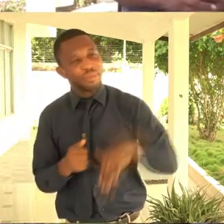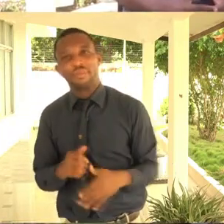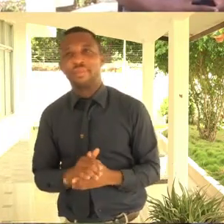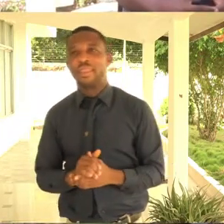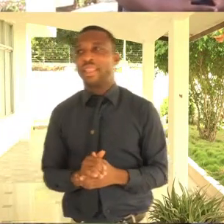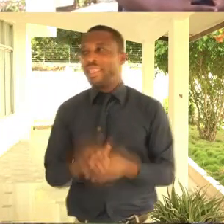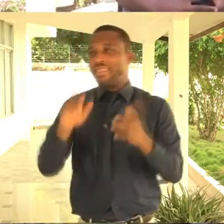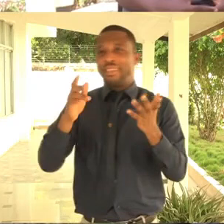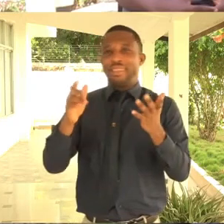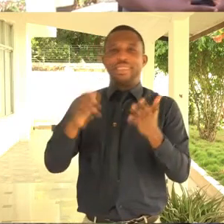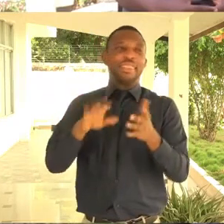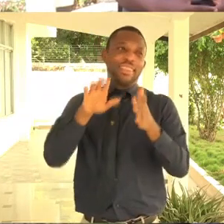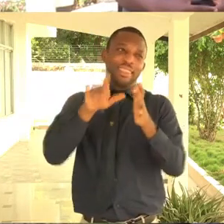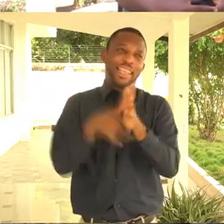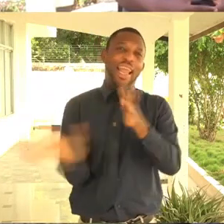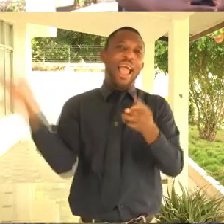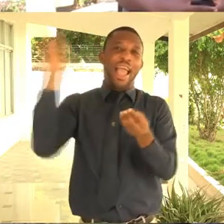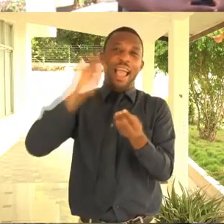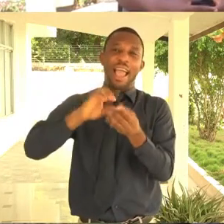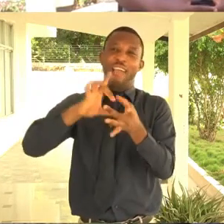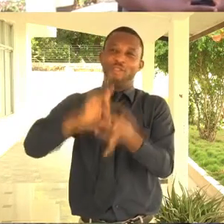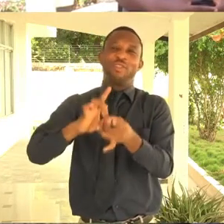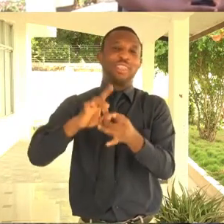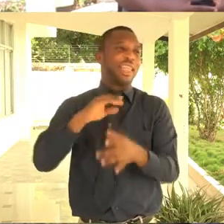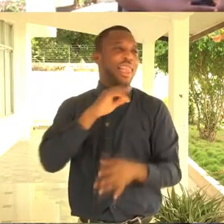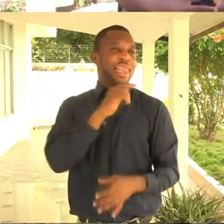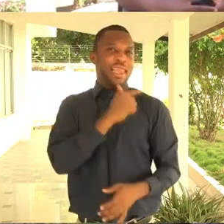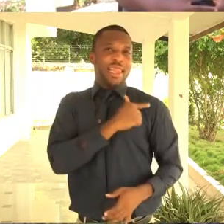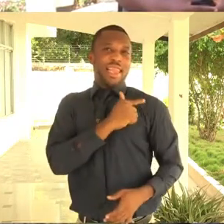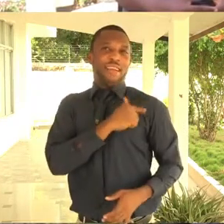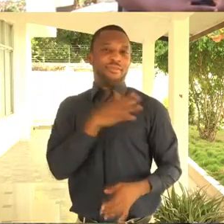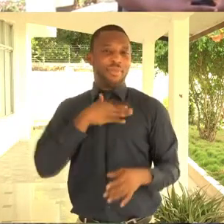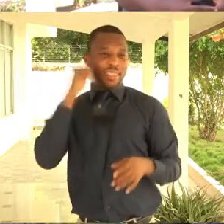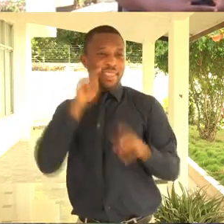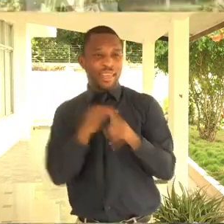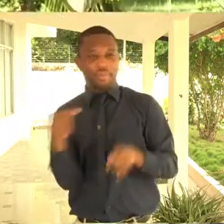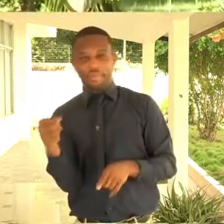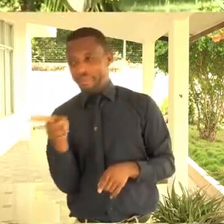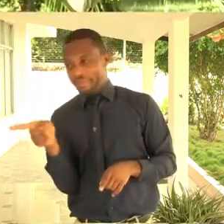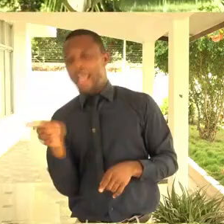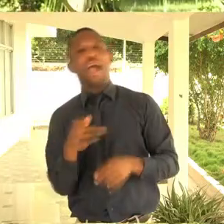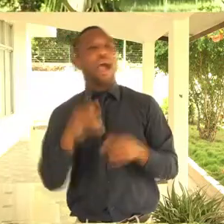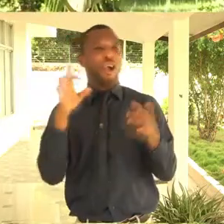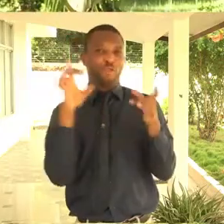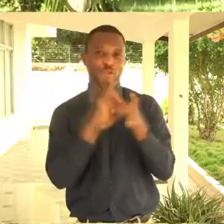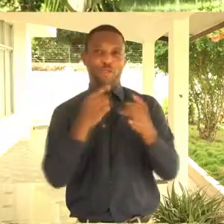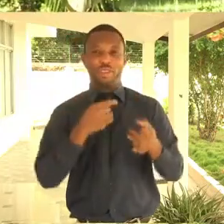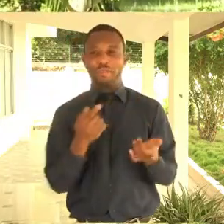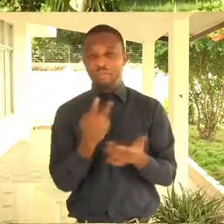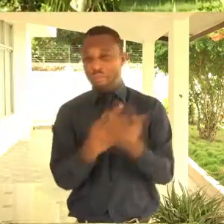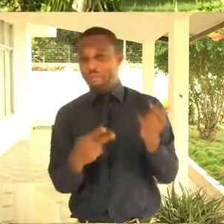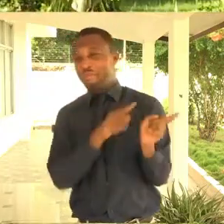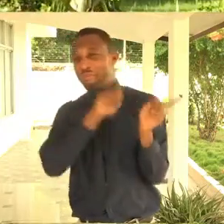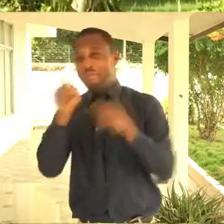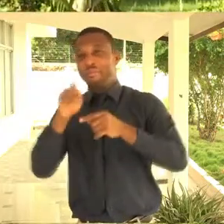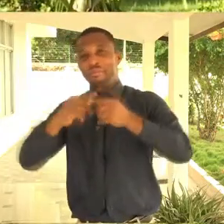with, um, love, we are called to go out there and, you know, interpret. So it's been quite a journey. It's been really amazing.